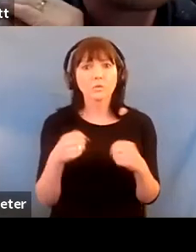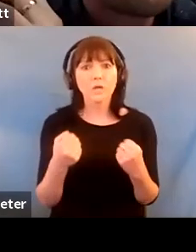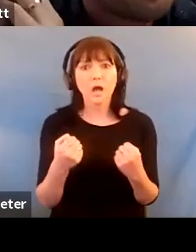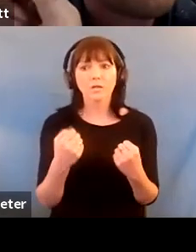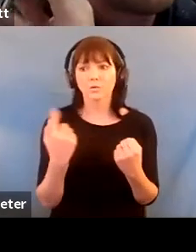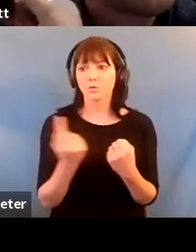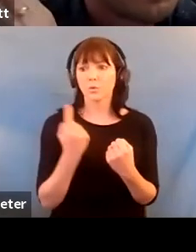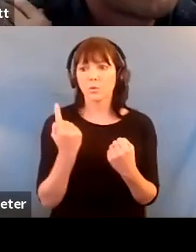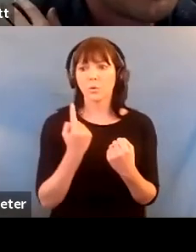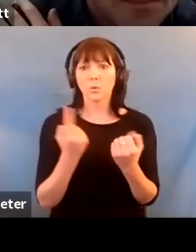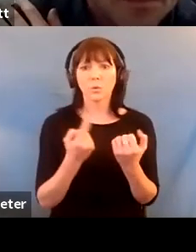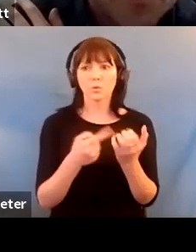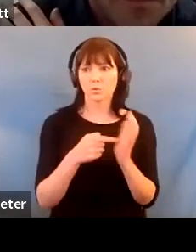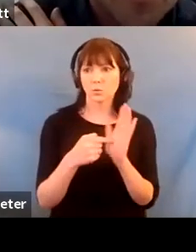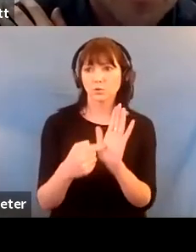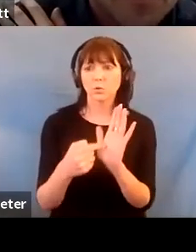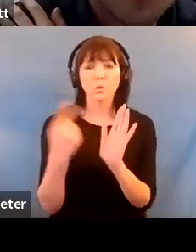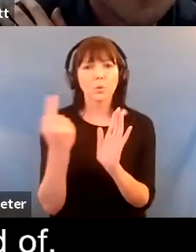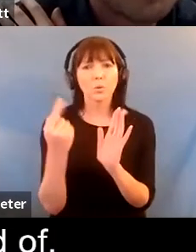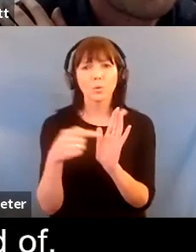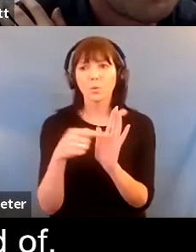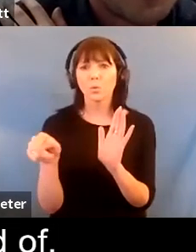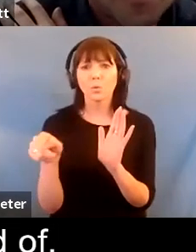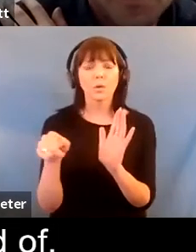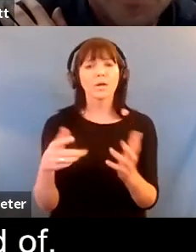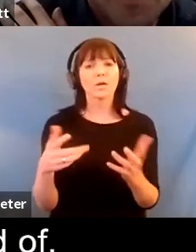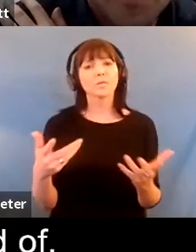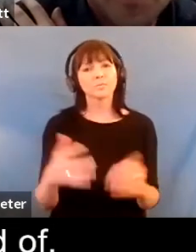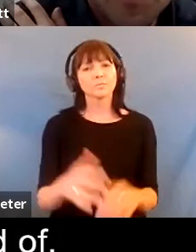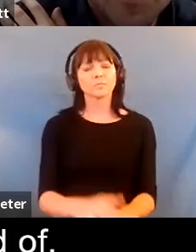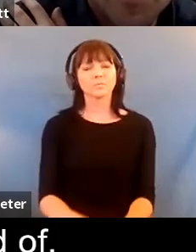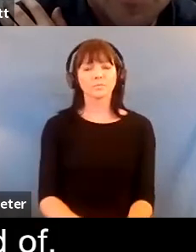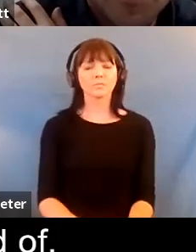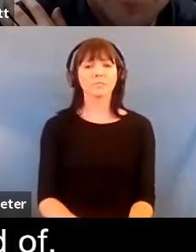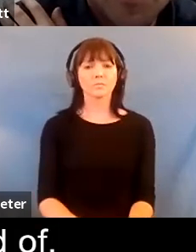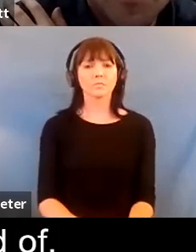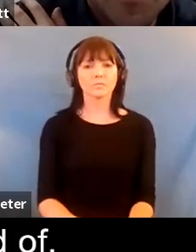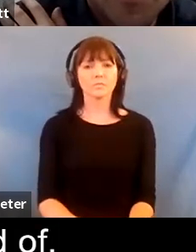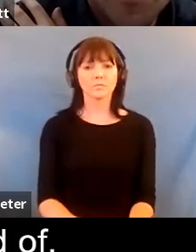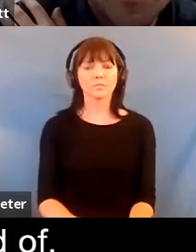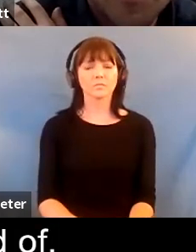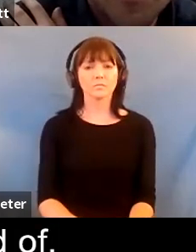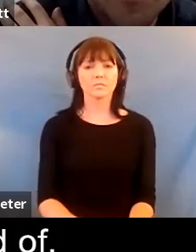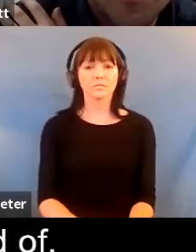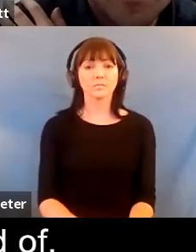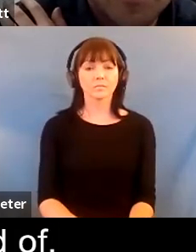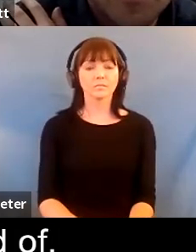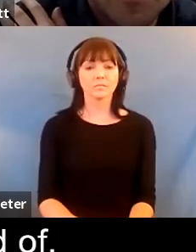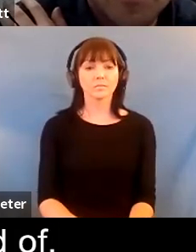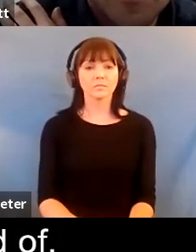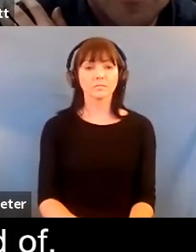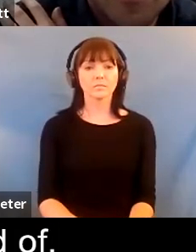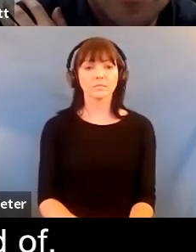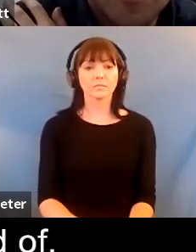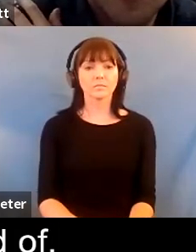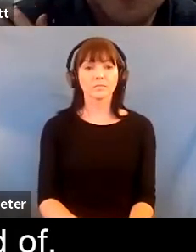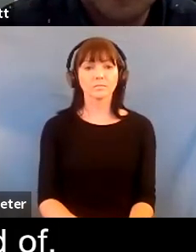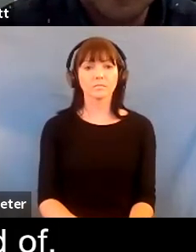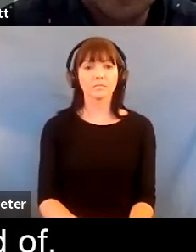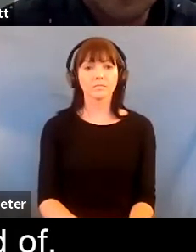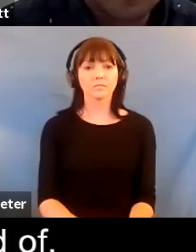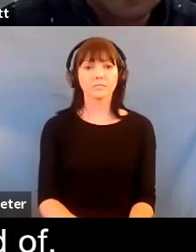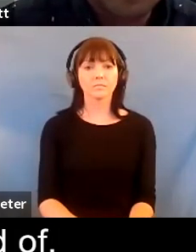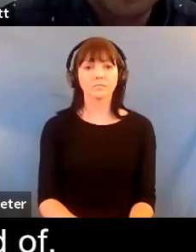um so and i i i have managed to kind of find some